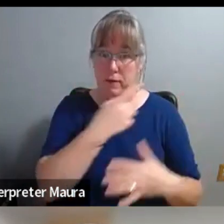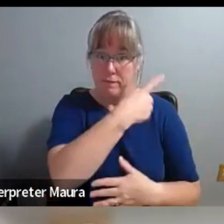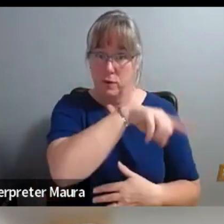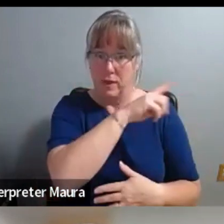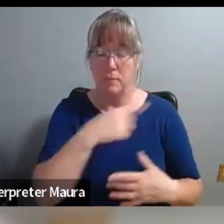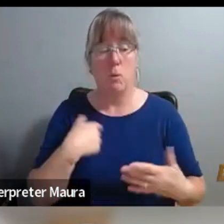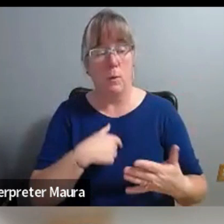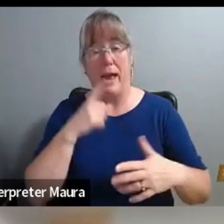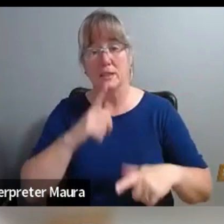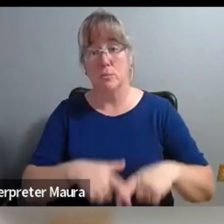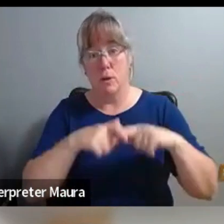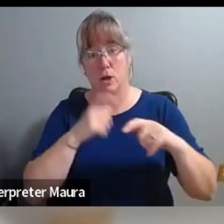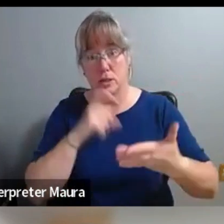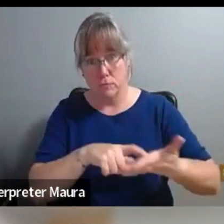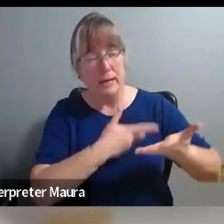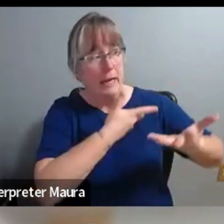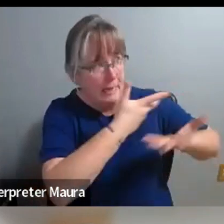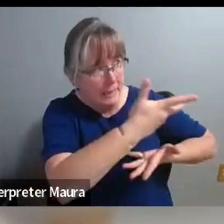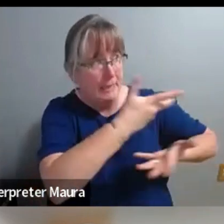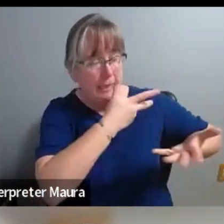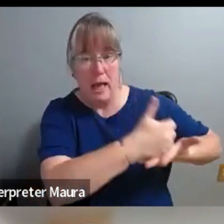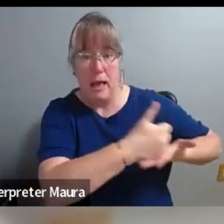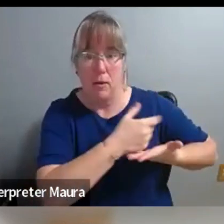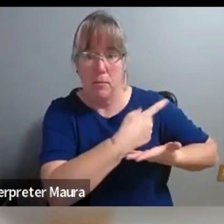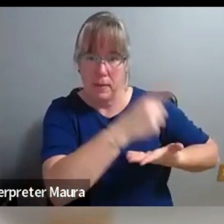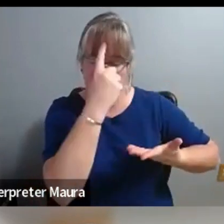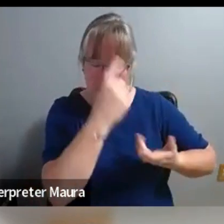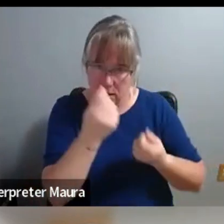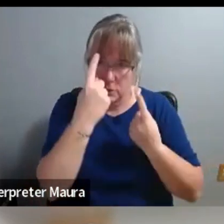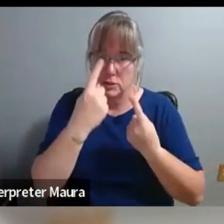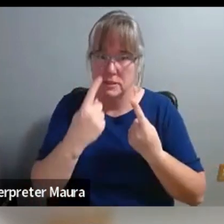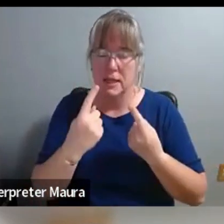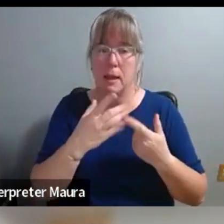scary. And, and help people be okay with this project.